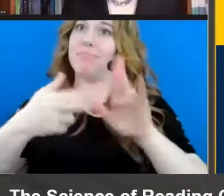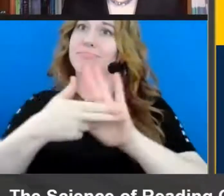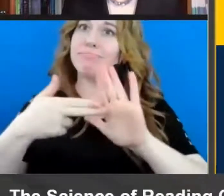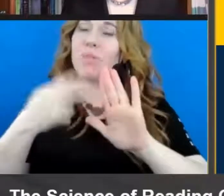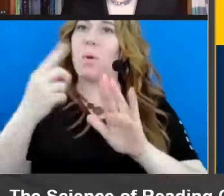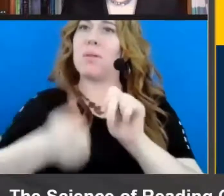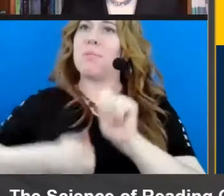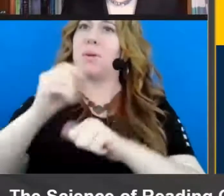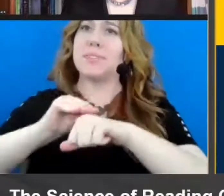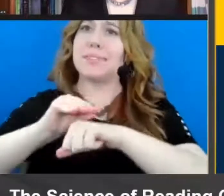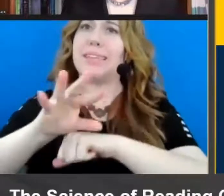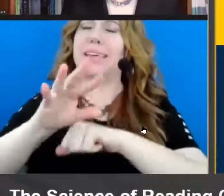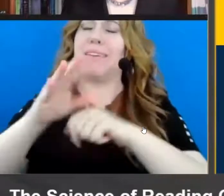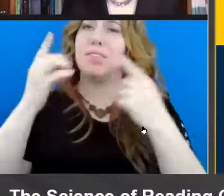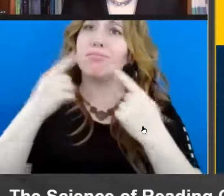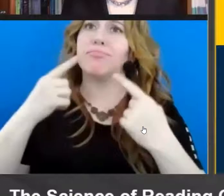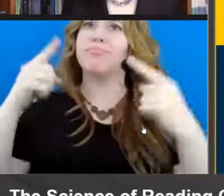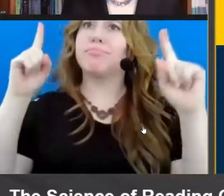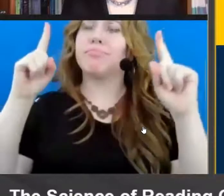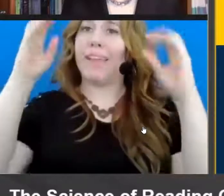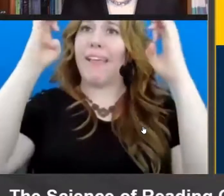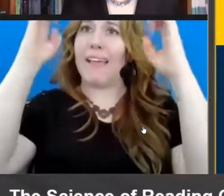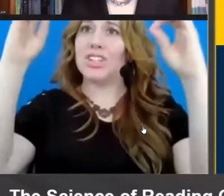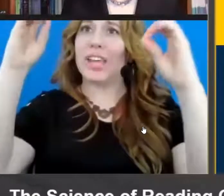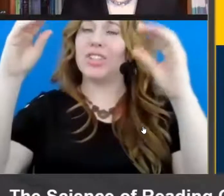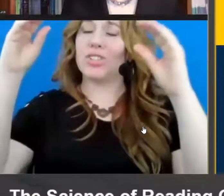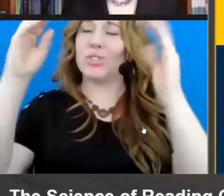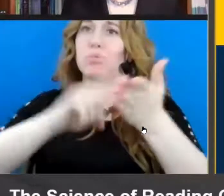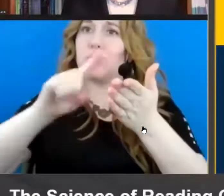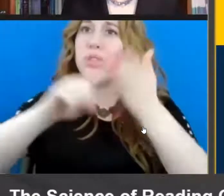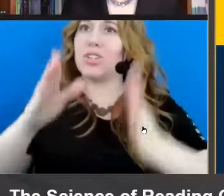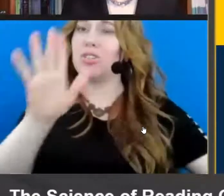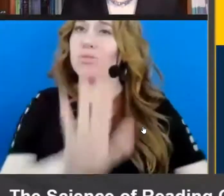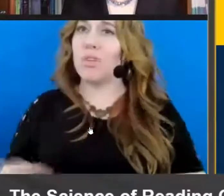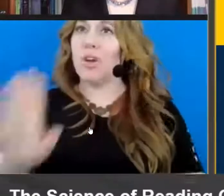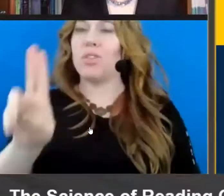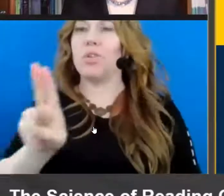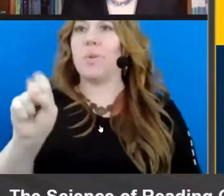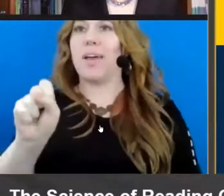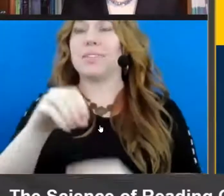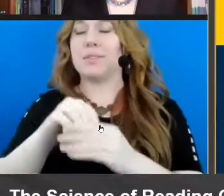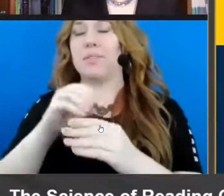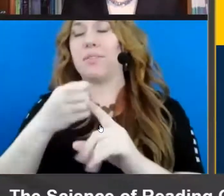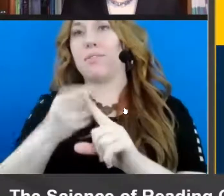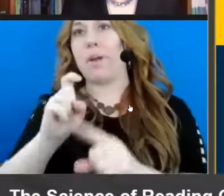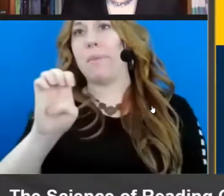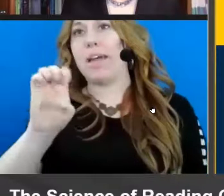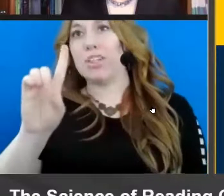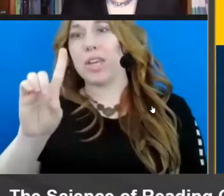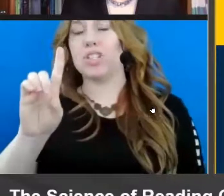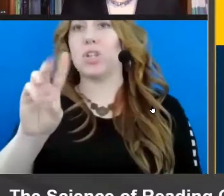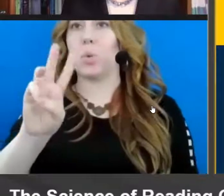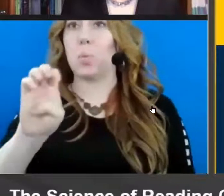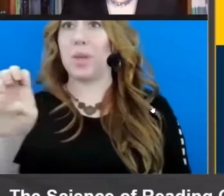influential education scholars in the United States by Education Week. In 2018, she